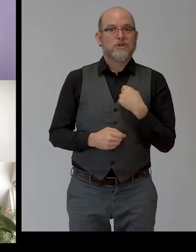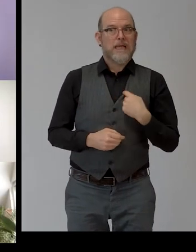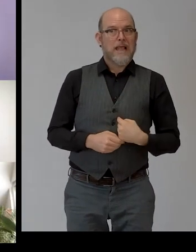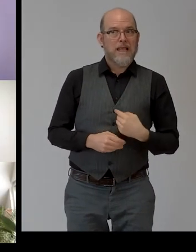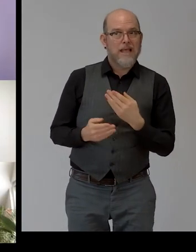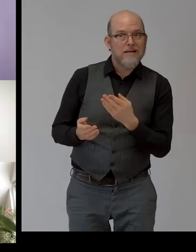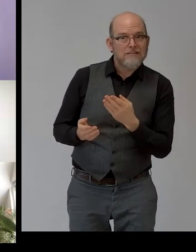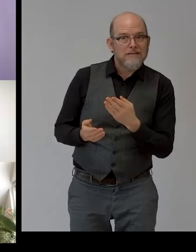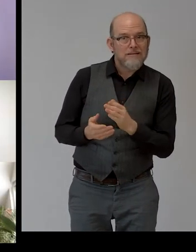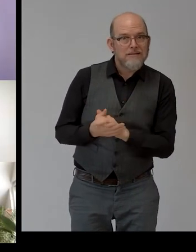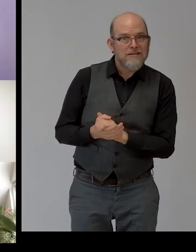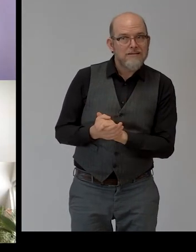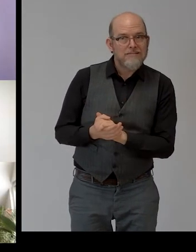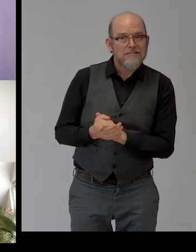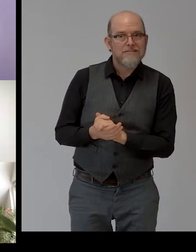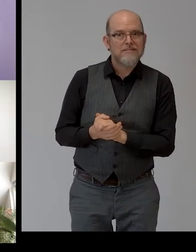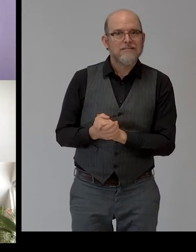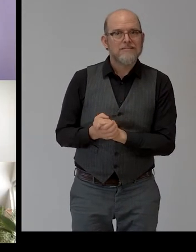Can you hear us, Walter? Please, go ahead.